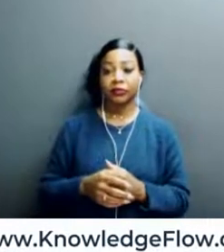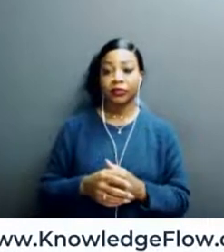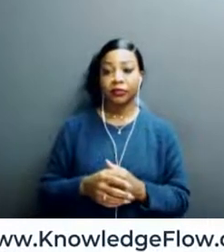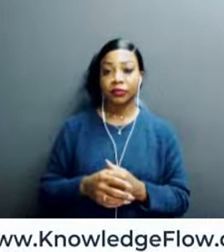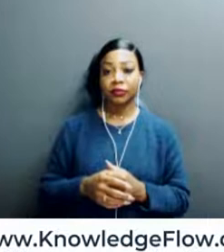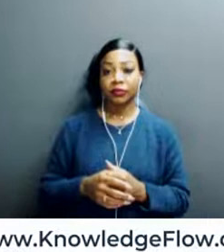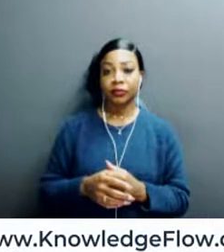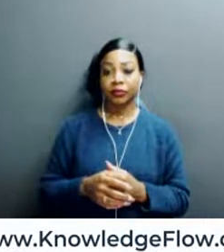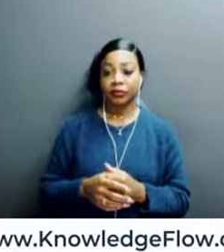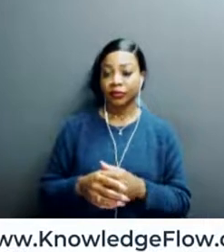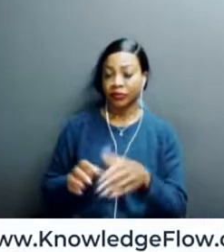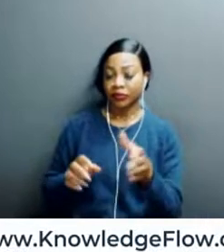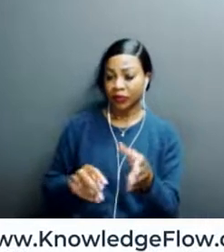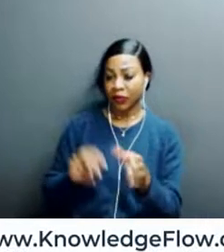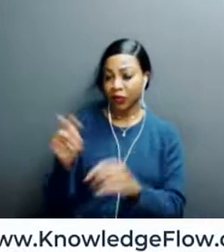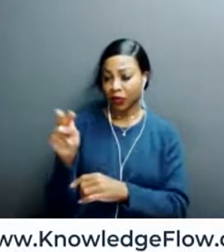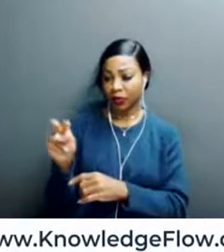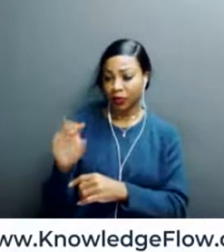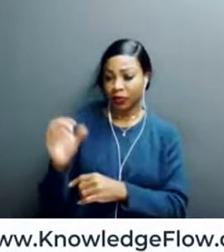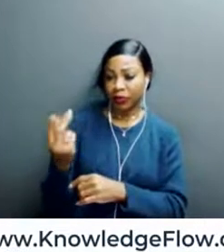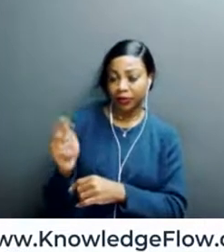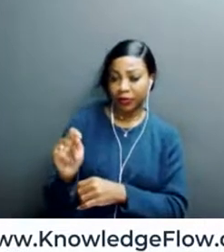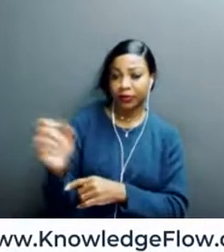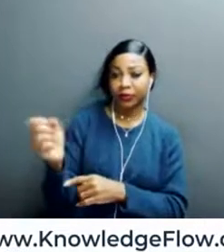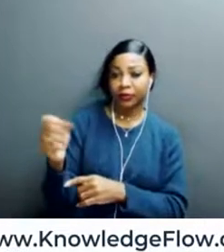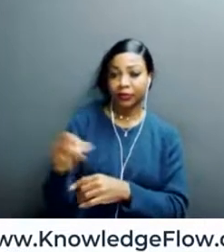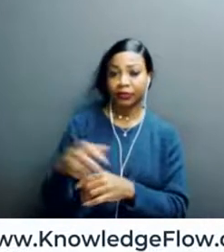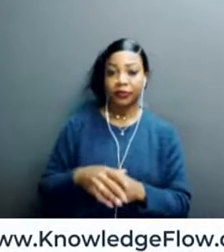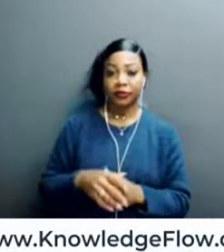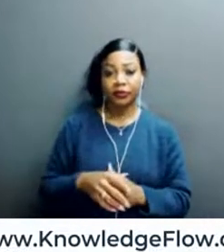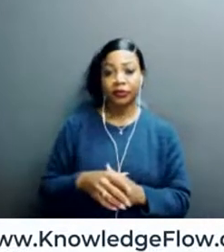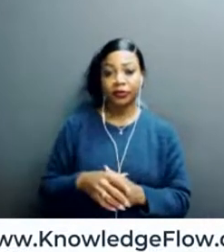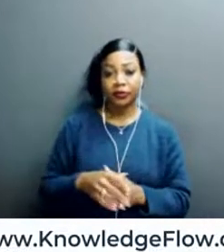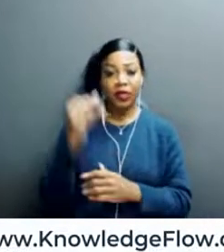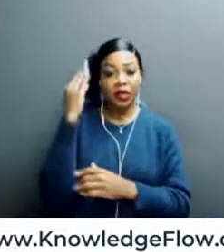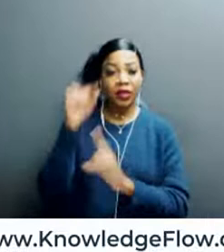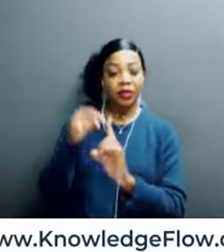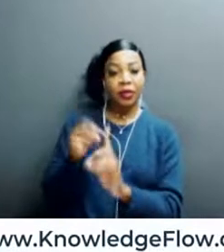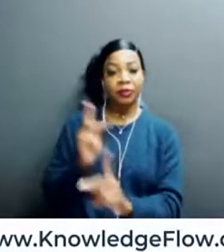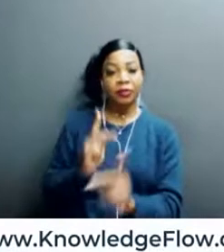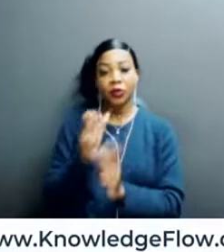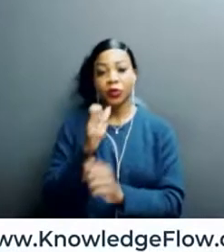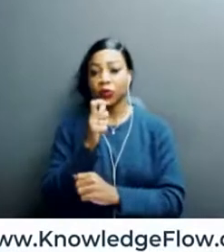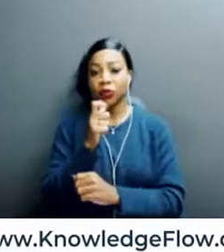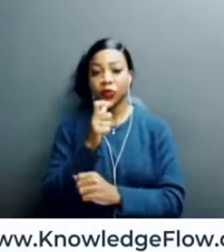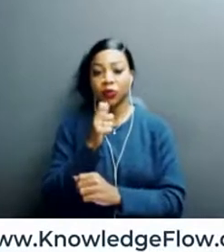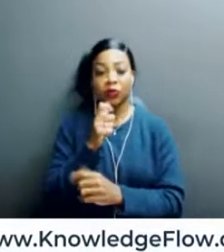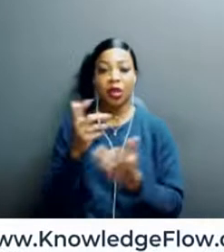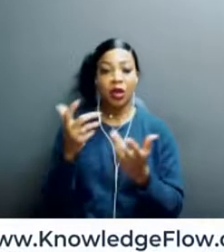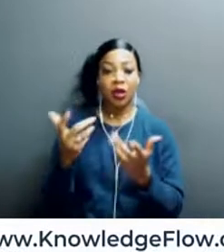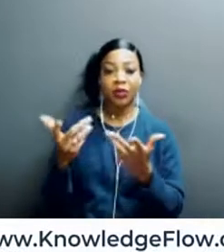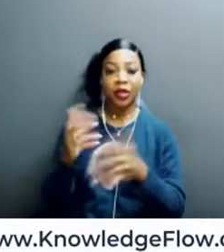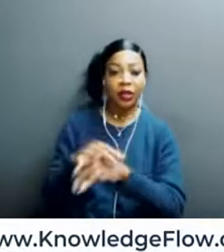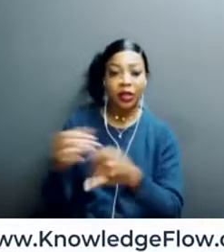question in the chat that I think is like similarly, like getting at some of this and thinking about people who aren't, are already online or don't have